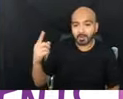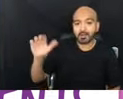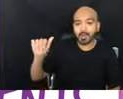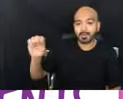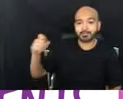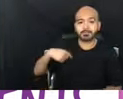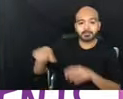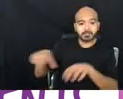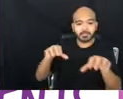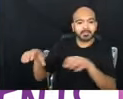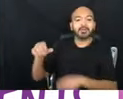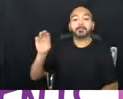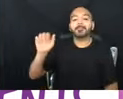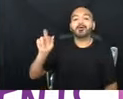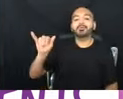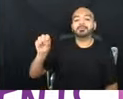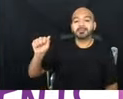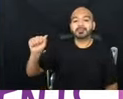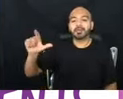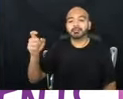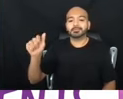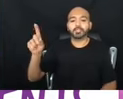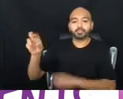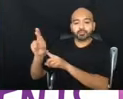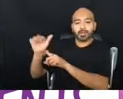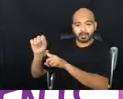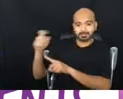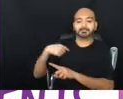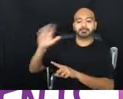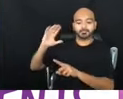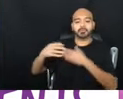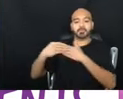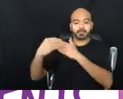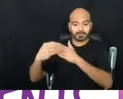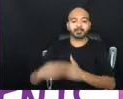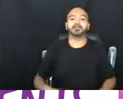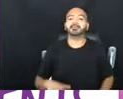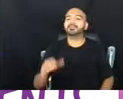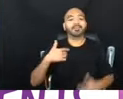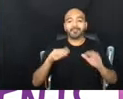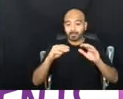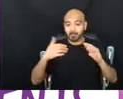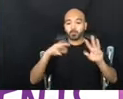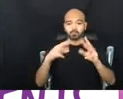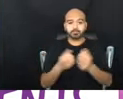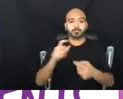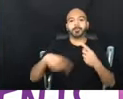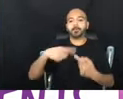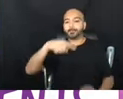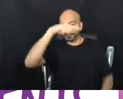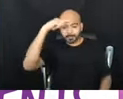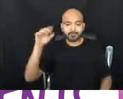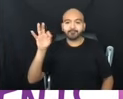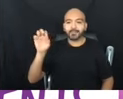as a curriculum unit that I used to run years ago. Um, there's a workshop about black feminist transformative